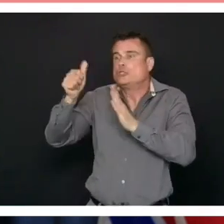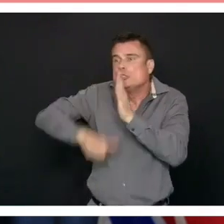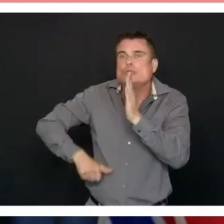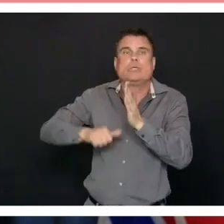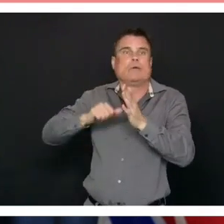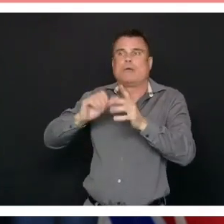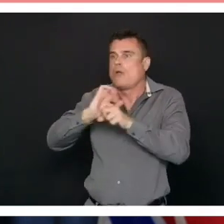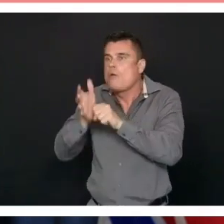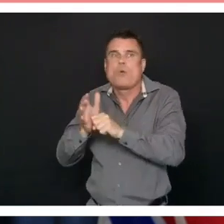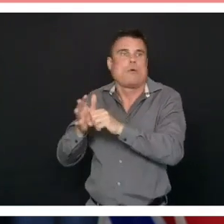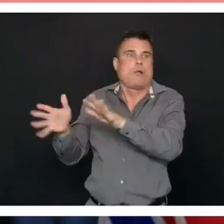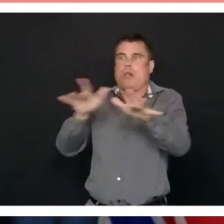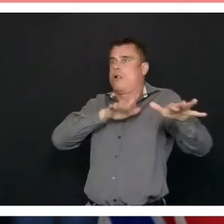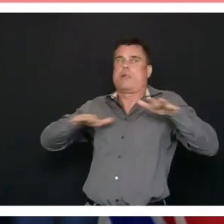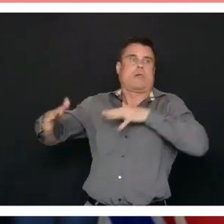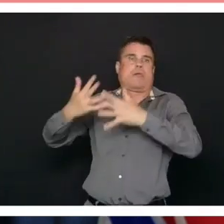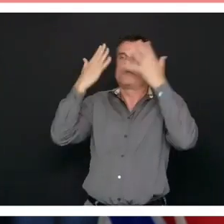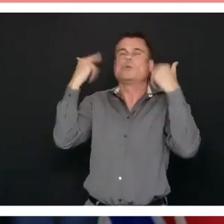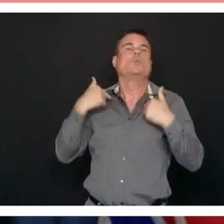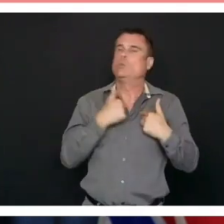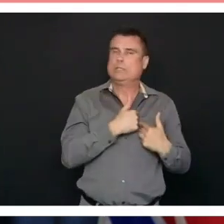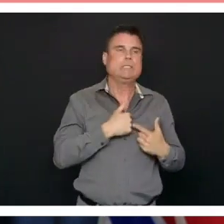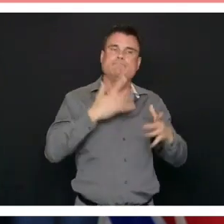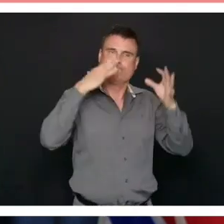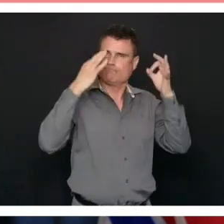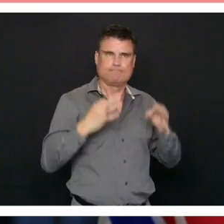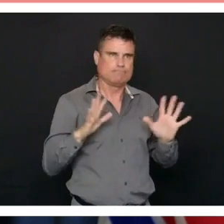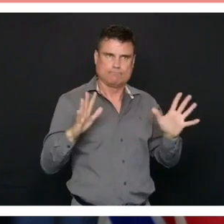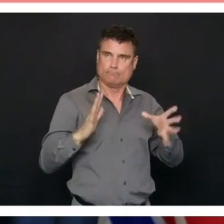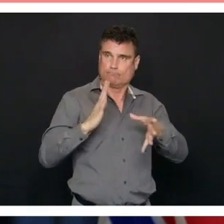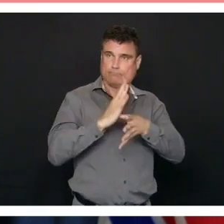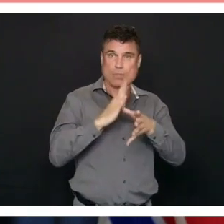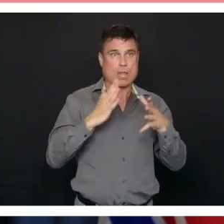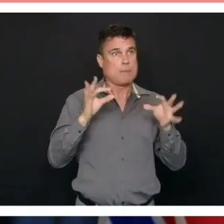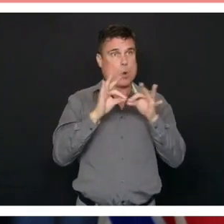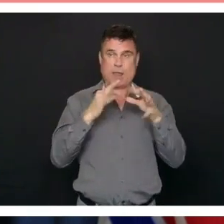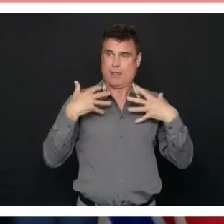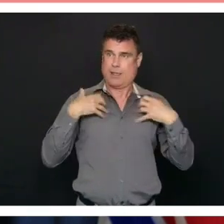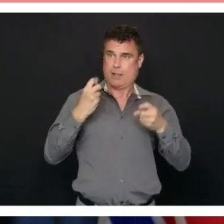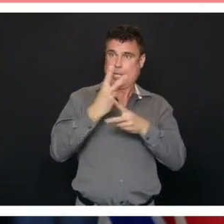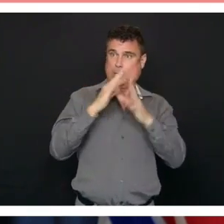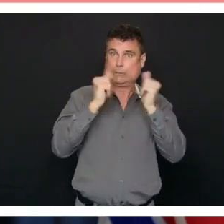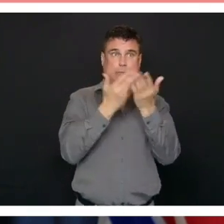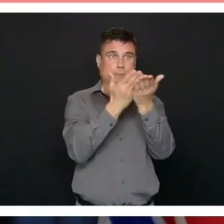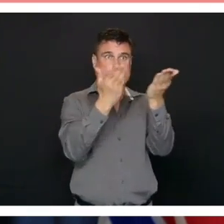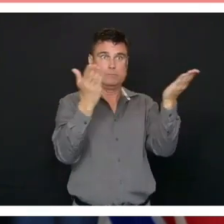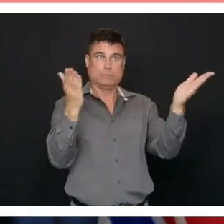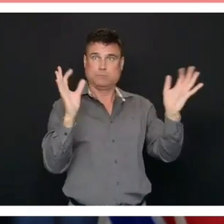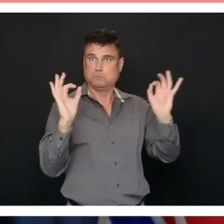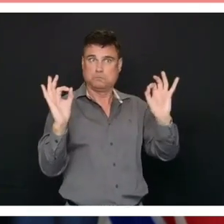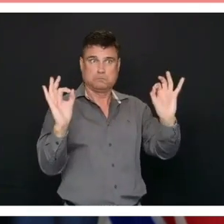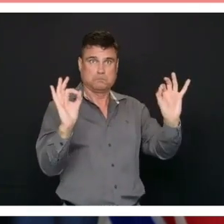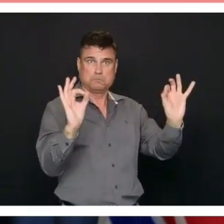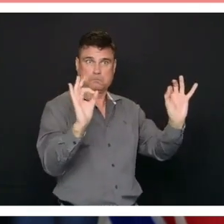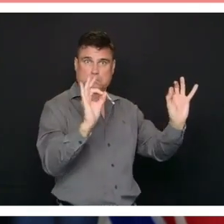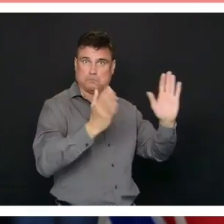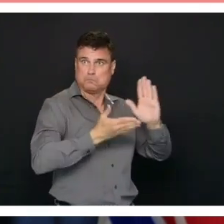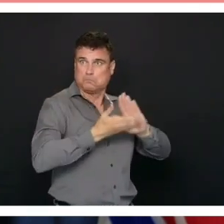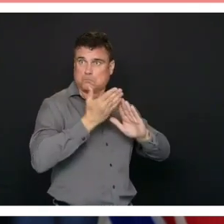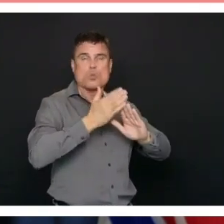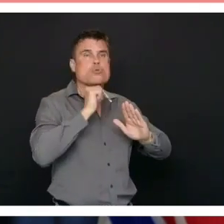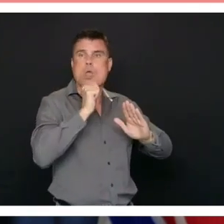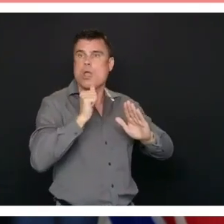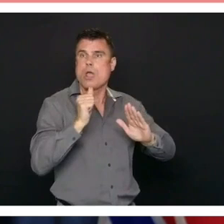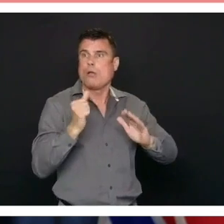for people dealing with COVID-19 and so it was the right decision at the time to ensure that our healthcare system was prepared